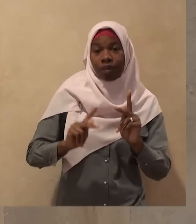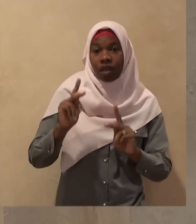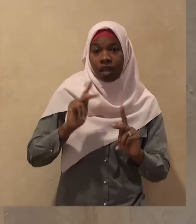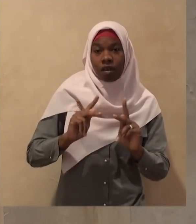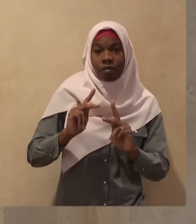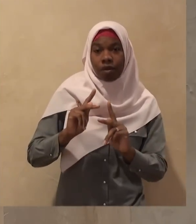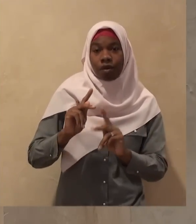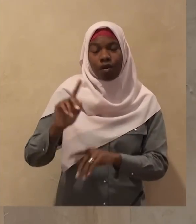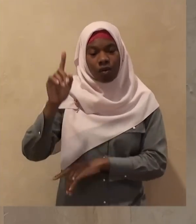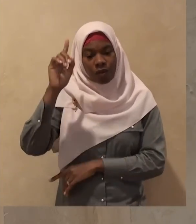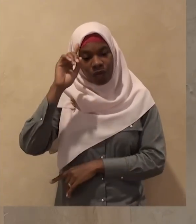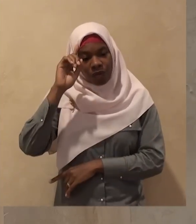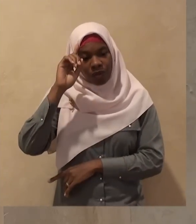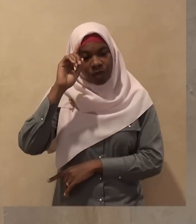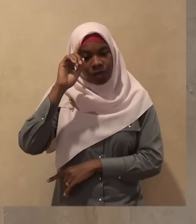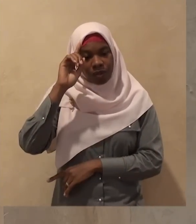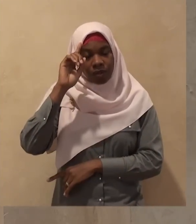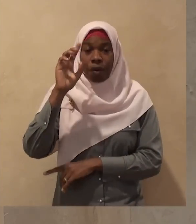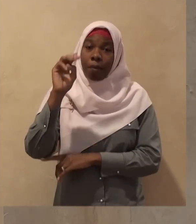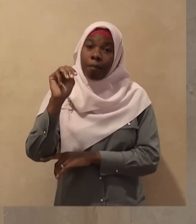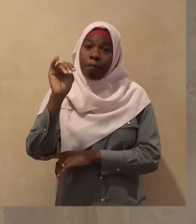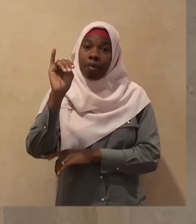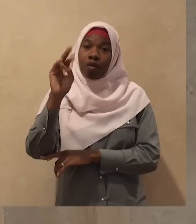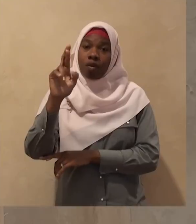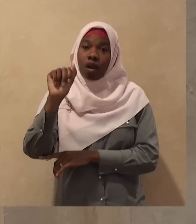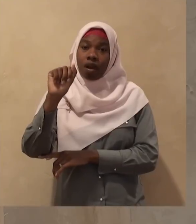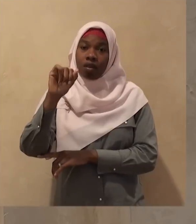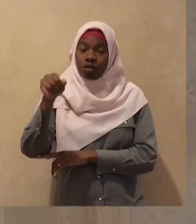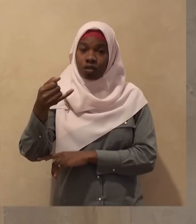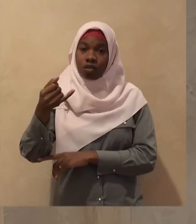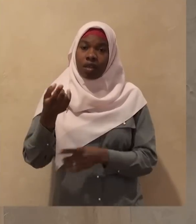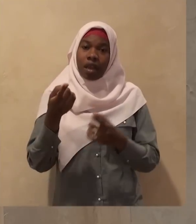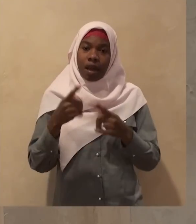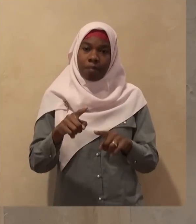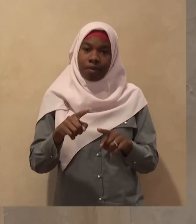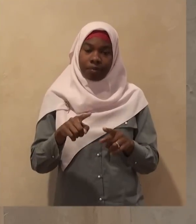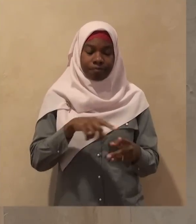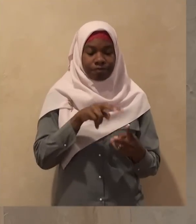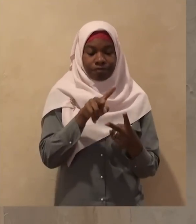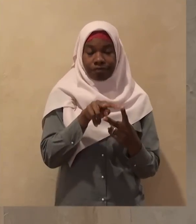during Ramadan or in Rabi'ul Awwal